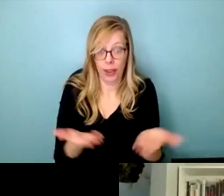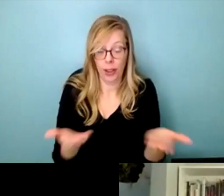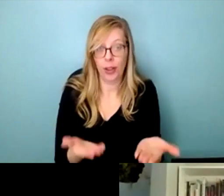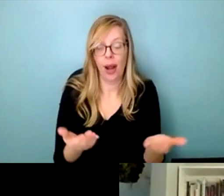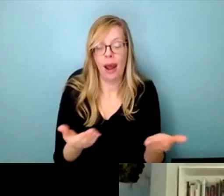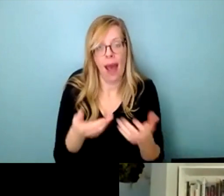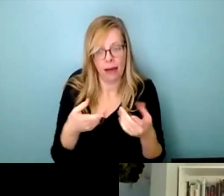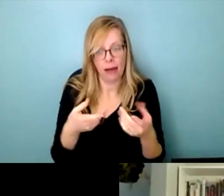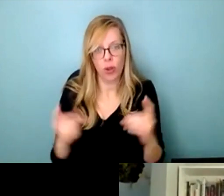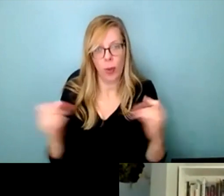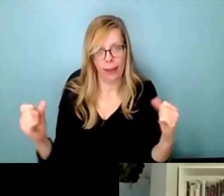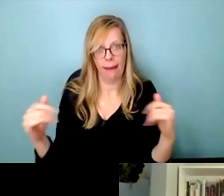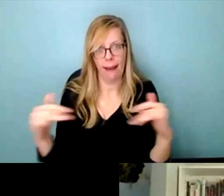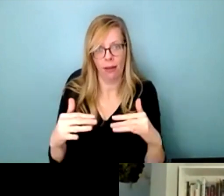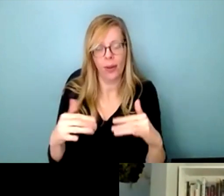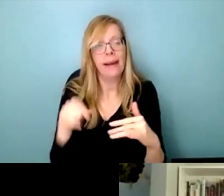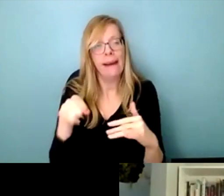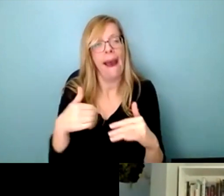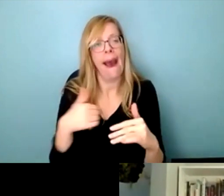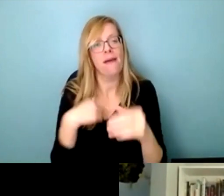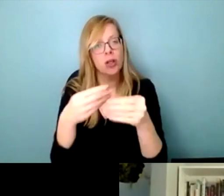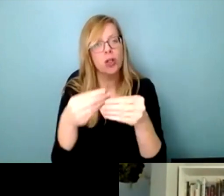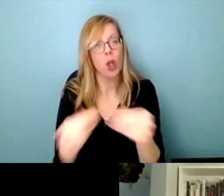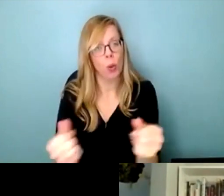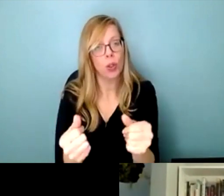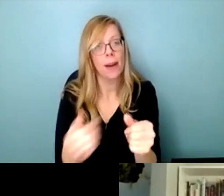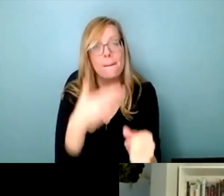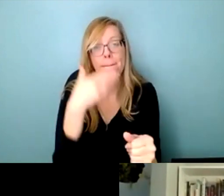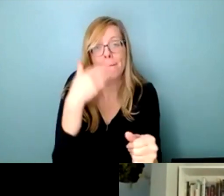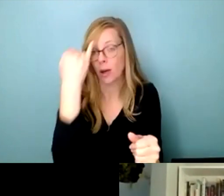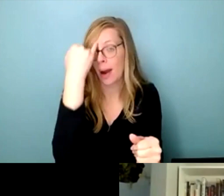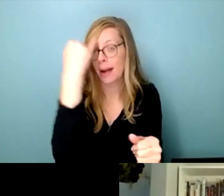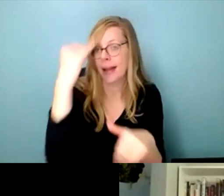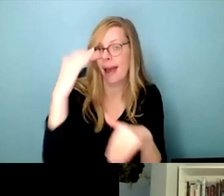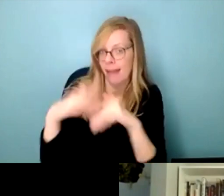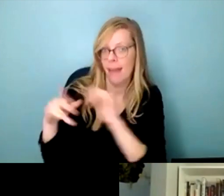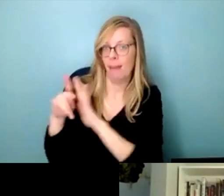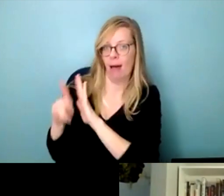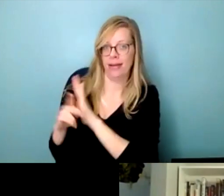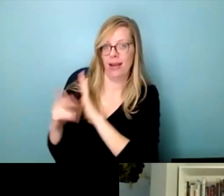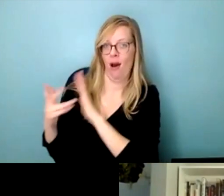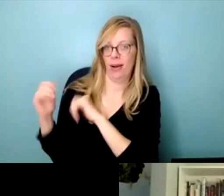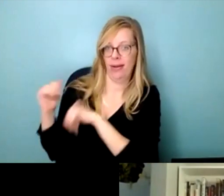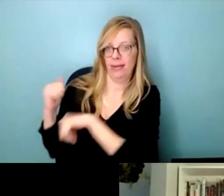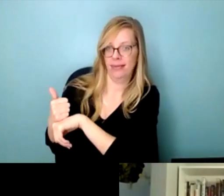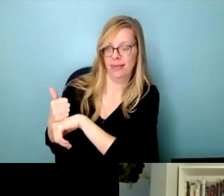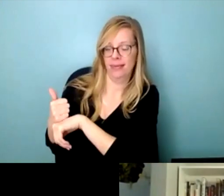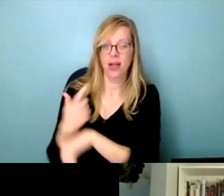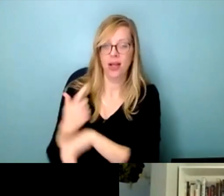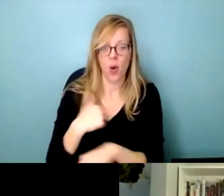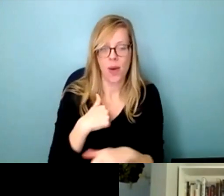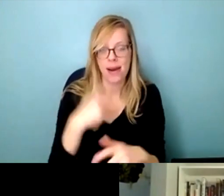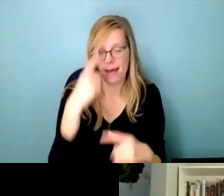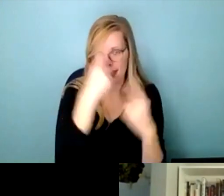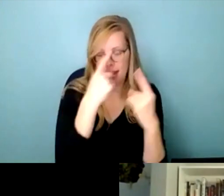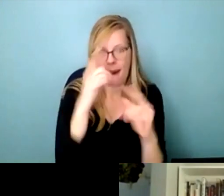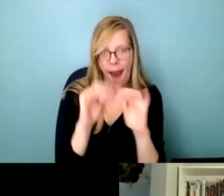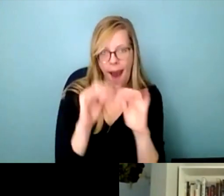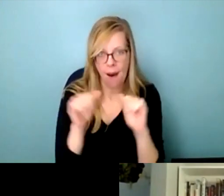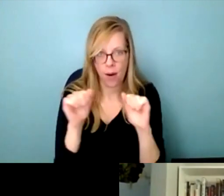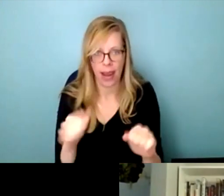solutions that I think work better than those systems that have been in place, um, or are already working on making them to be public policy.